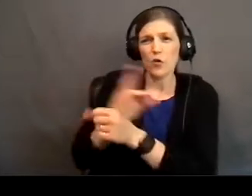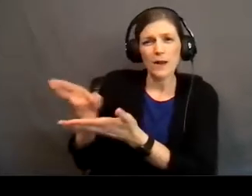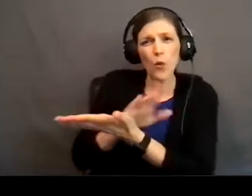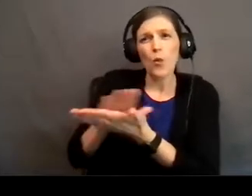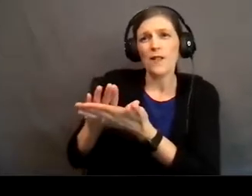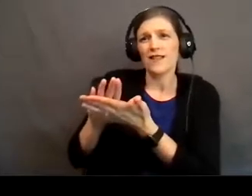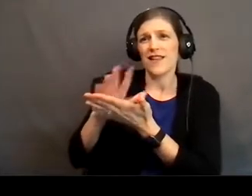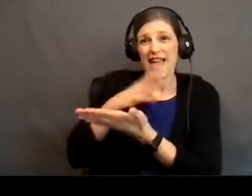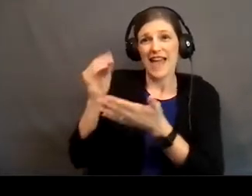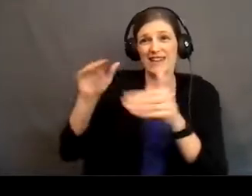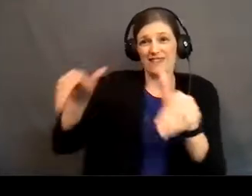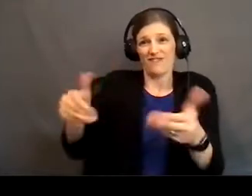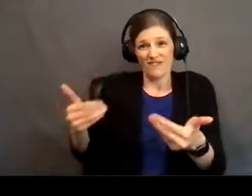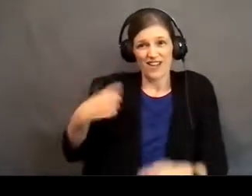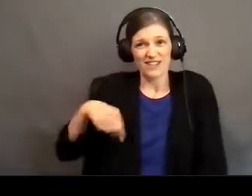invites us in?